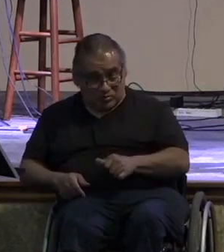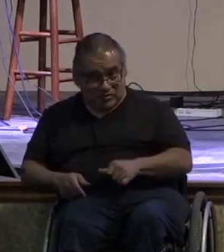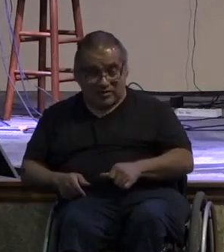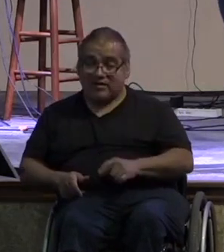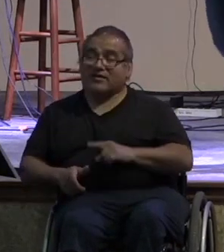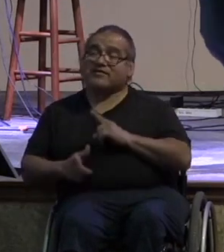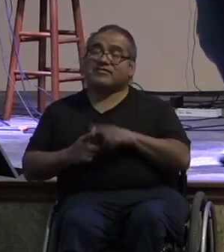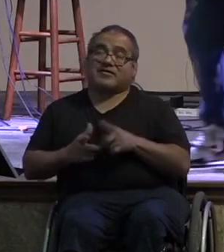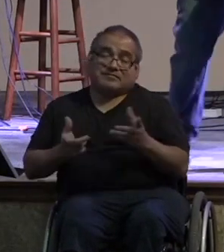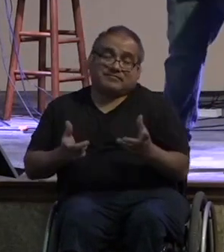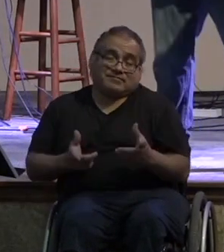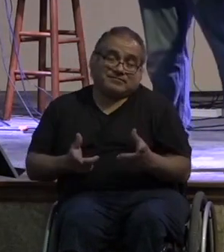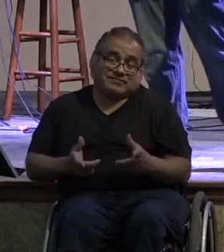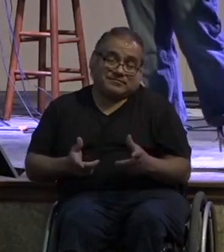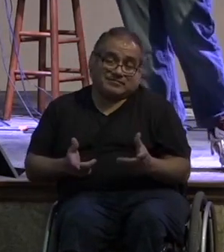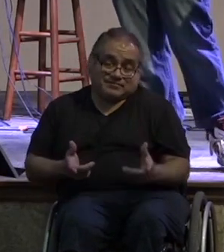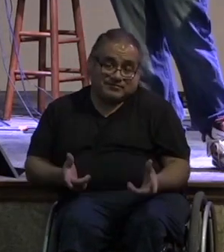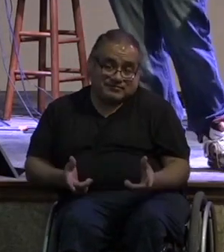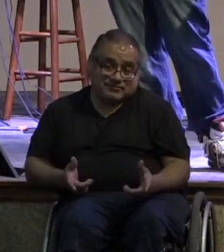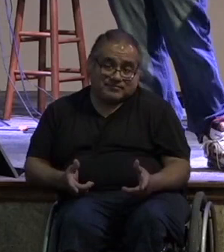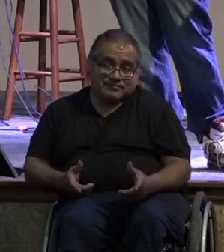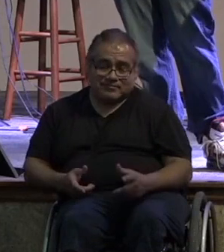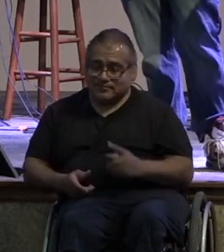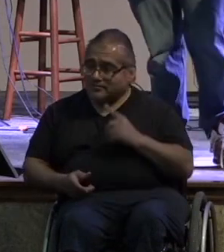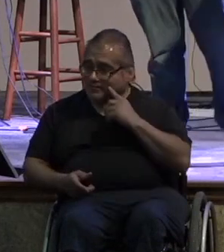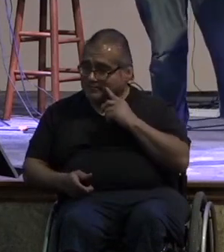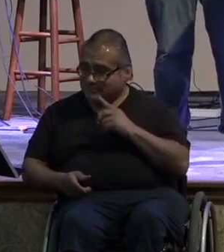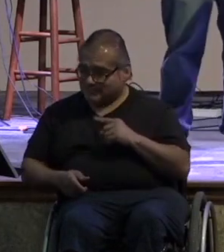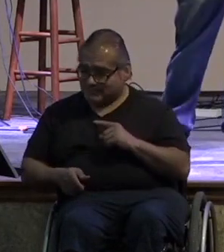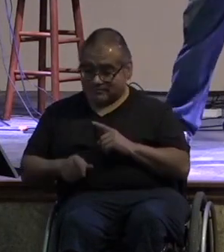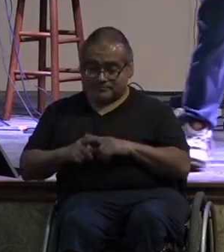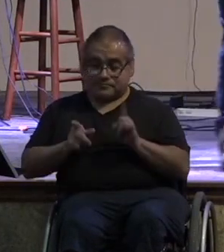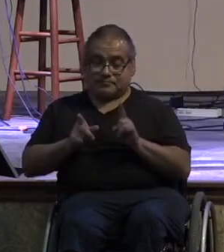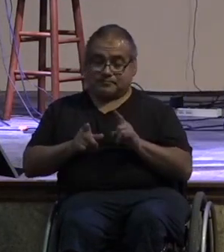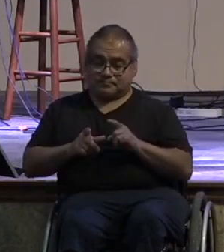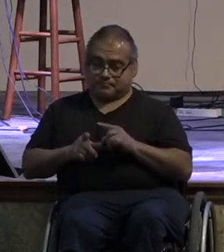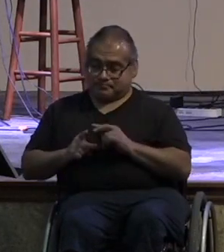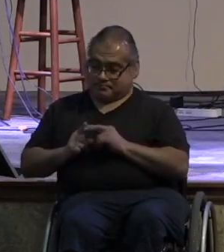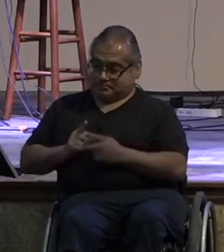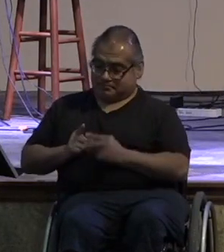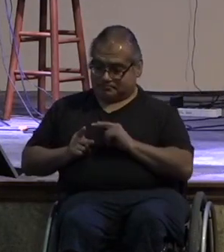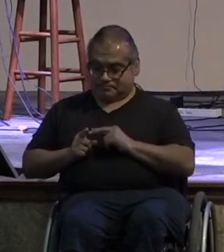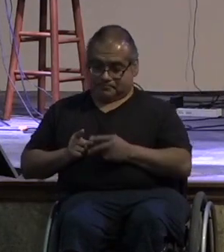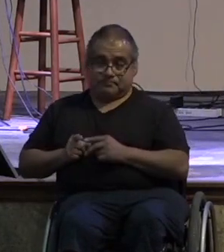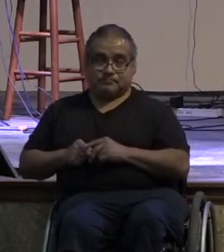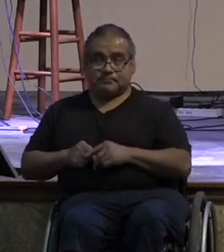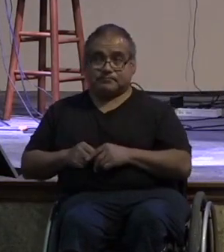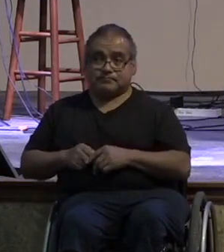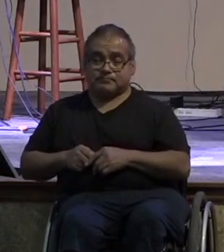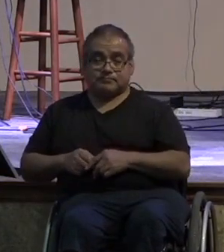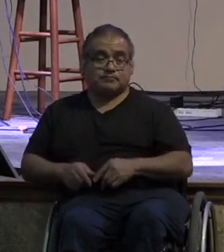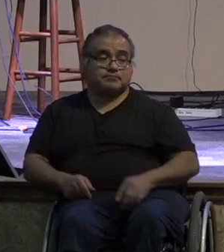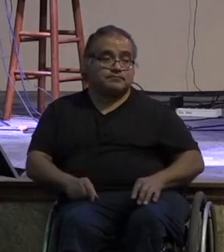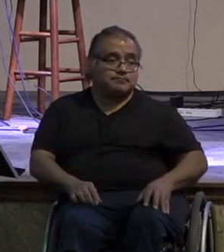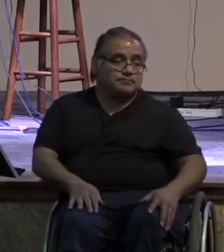just paying the bills sometimes i need to reframe my thinking and i encourage you to come to god and ask him to open your eyes to those things